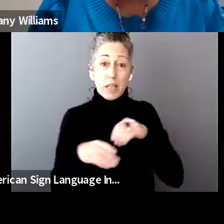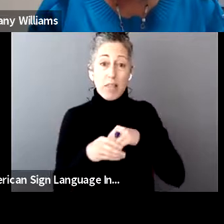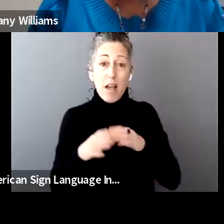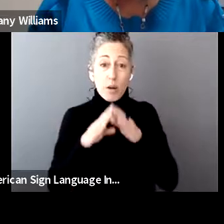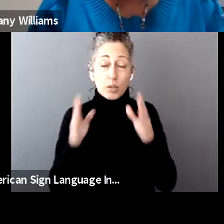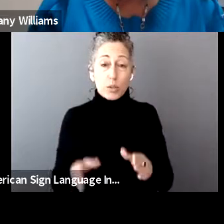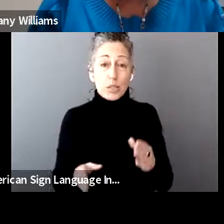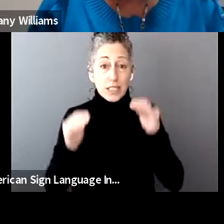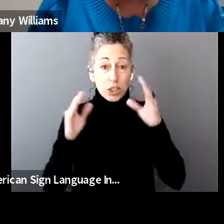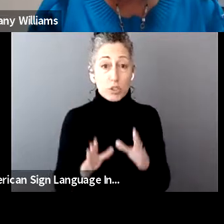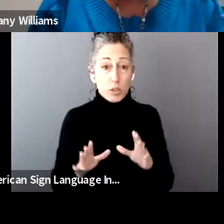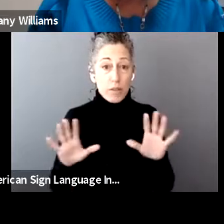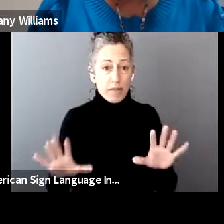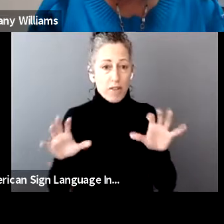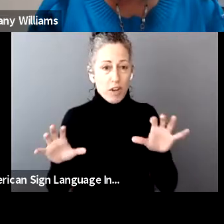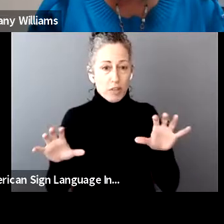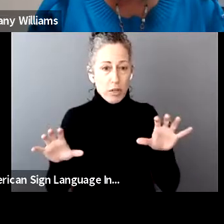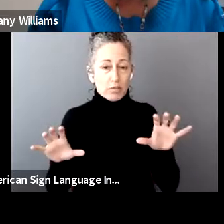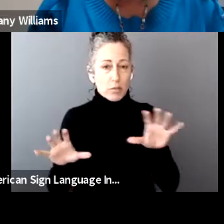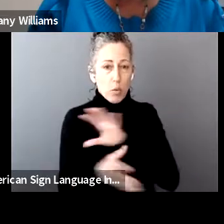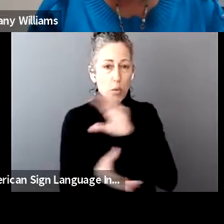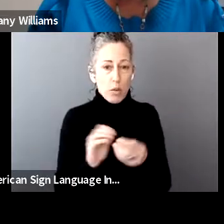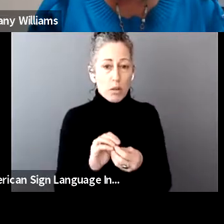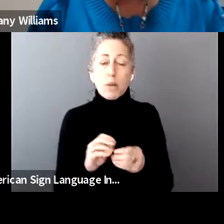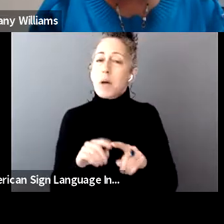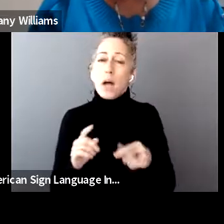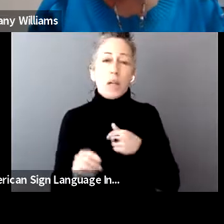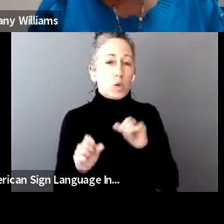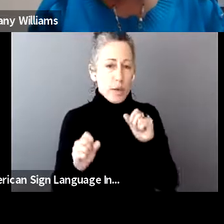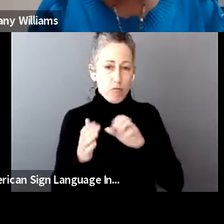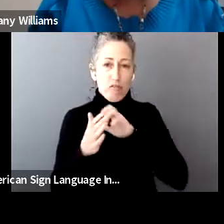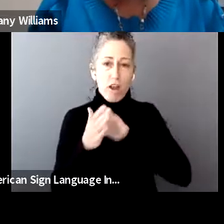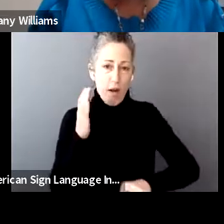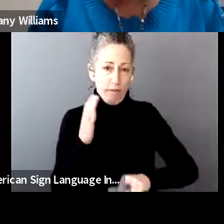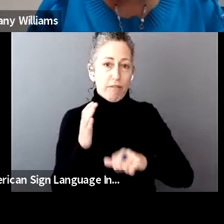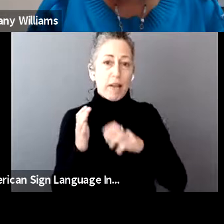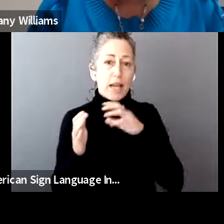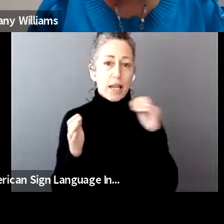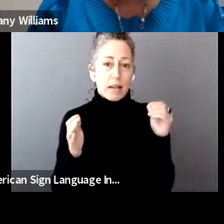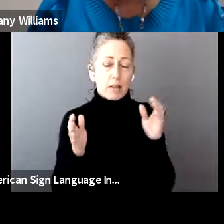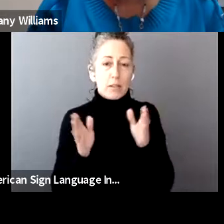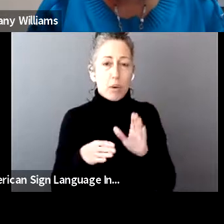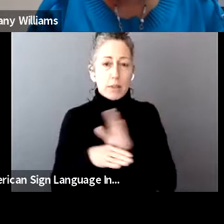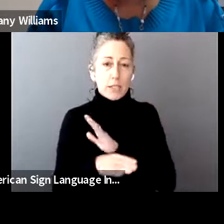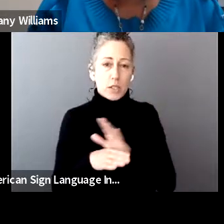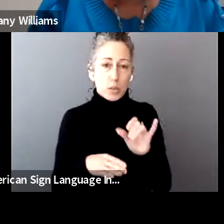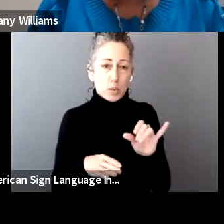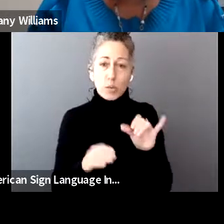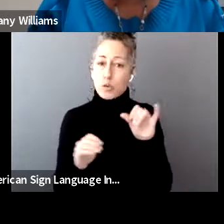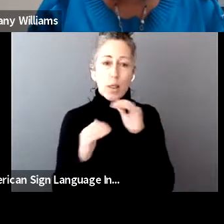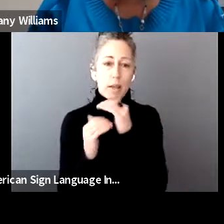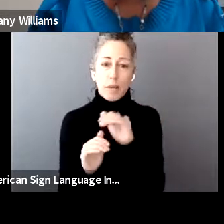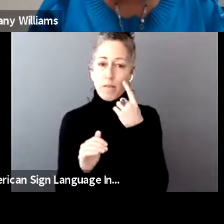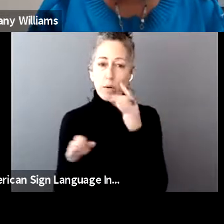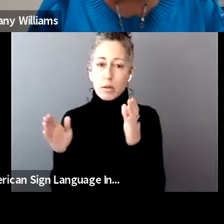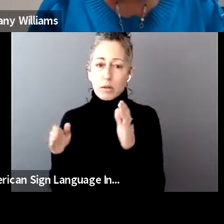yes, you can definitely write off that amount and as well as small businesses as well. And there's no limitation to the